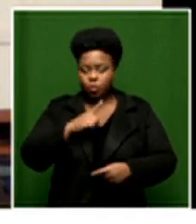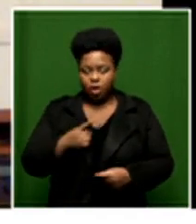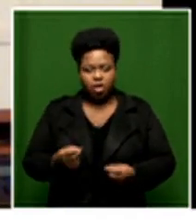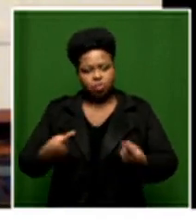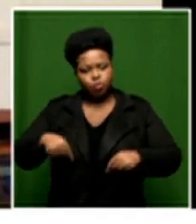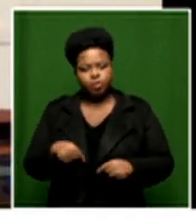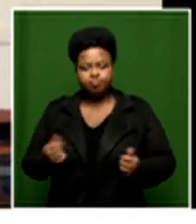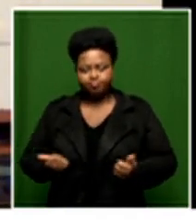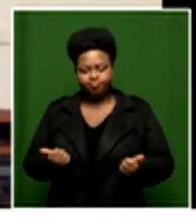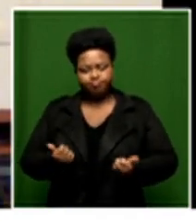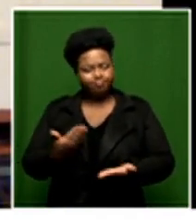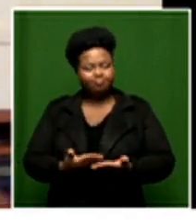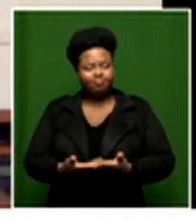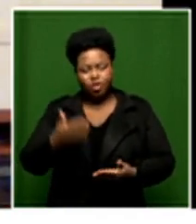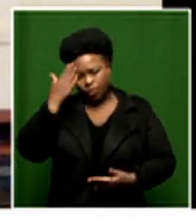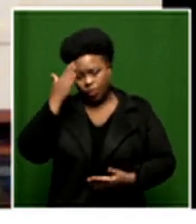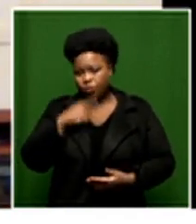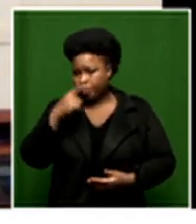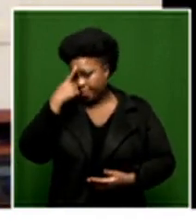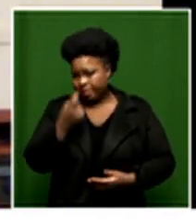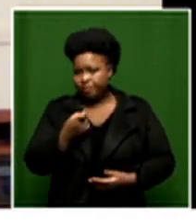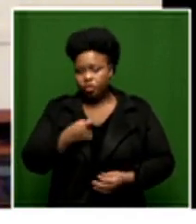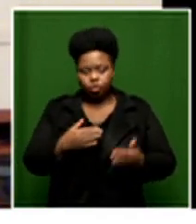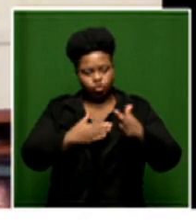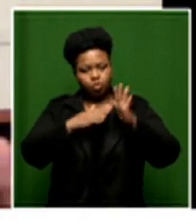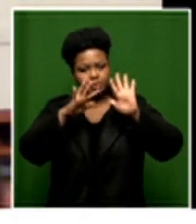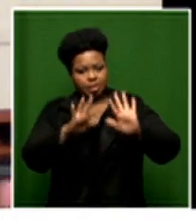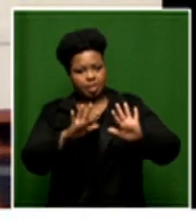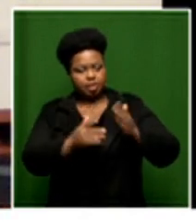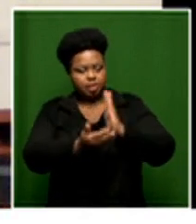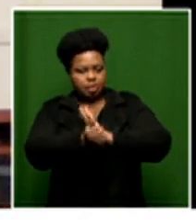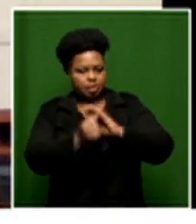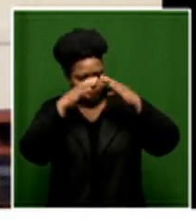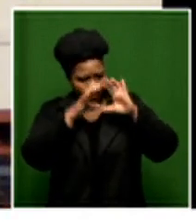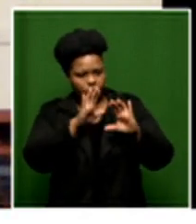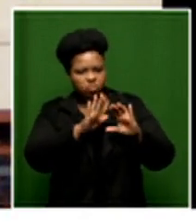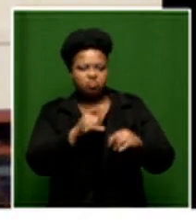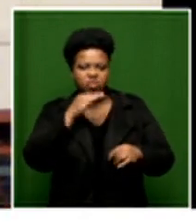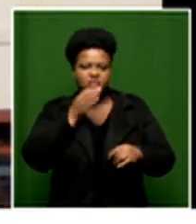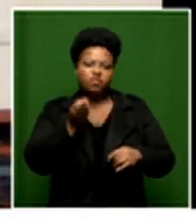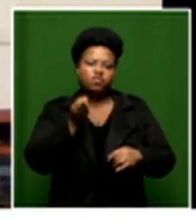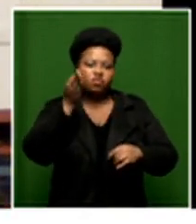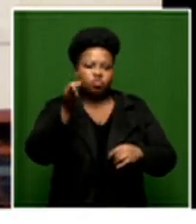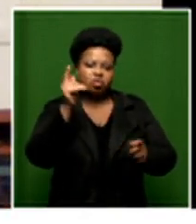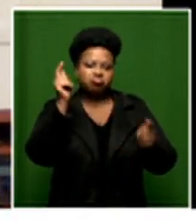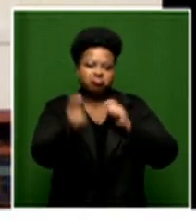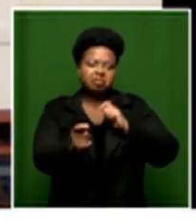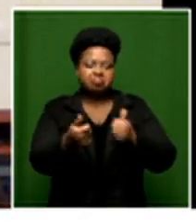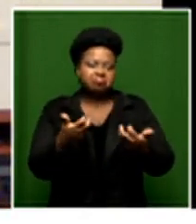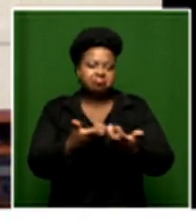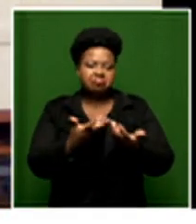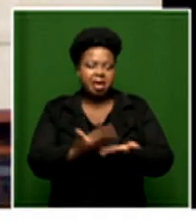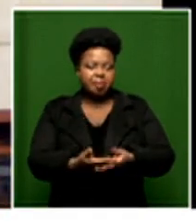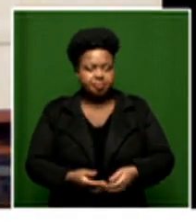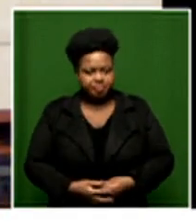our nature and so we believe that if we can focus on those top 10 skills we actually might be ready for the reception of the changes in the technical